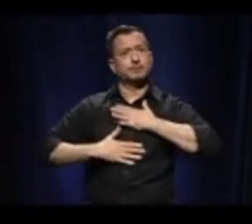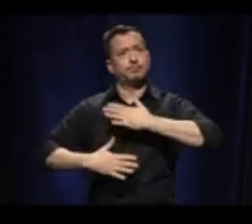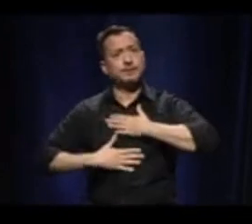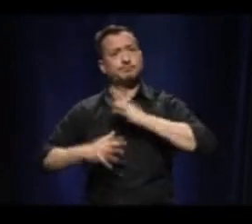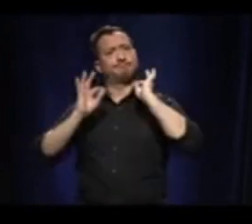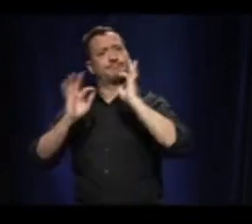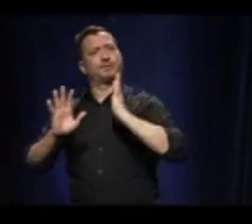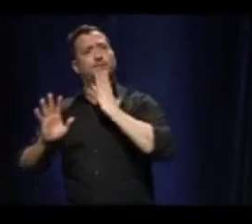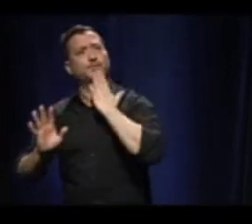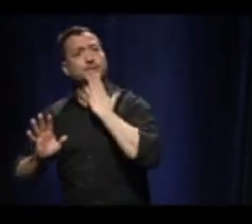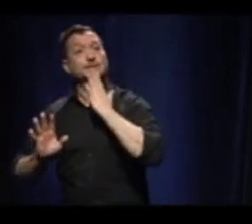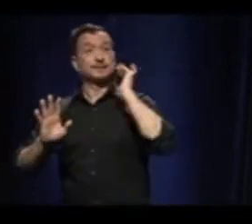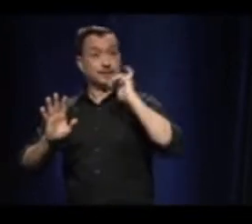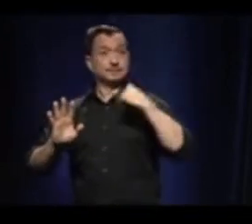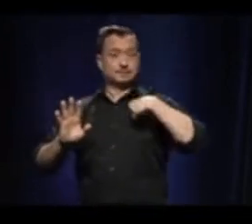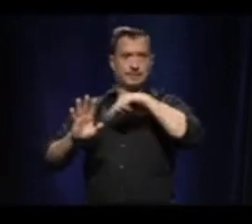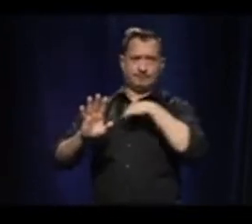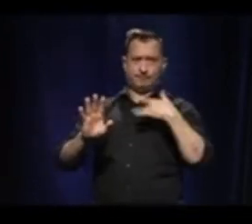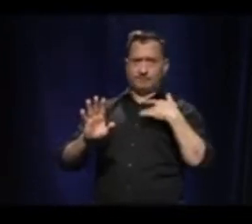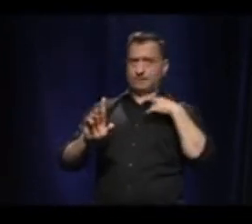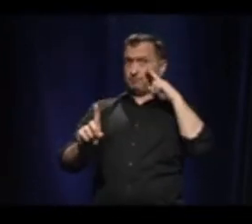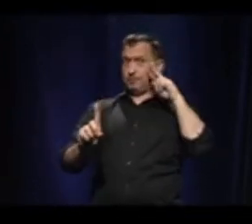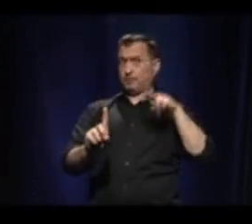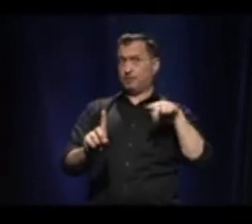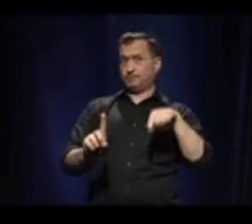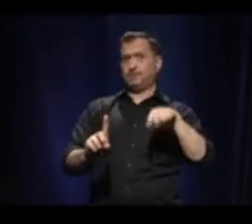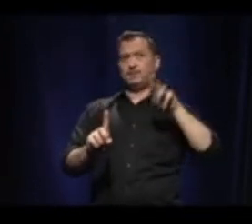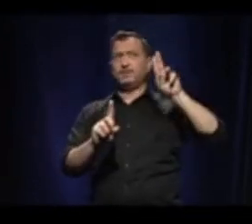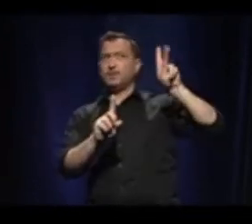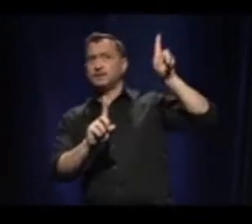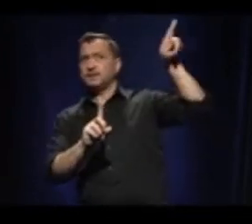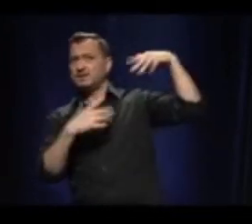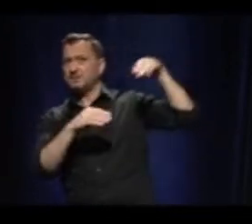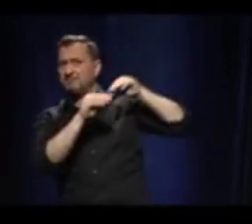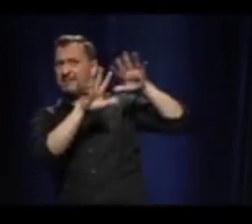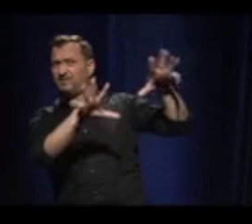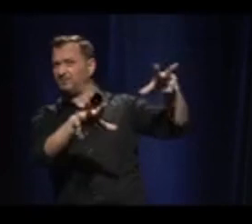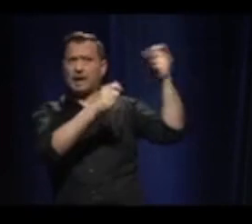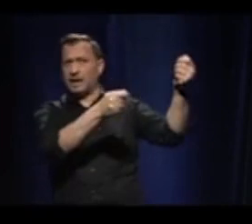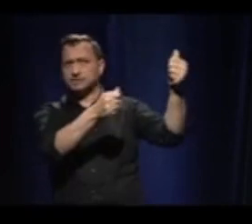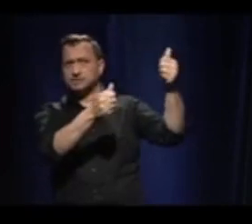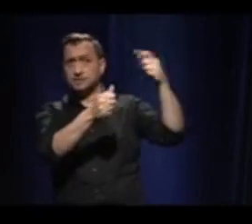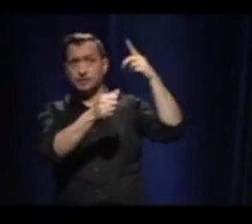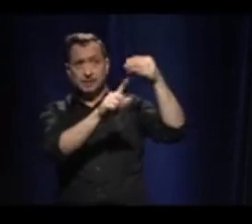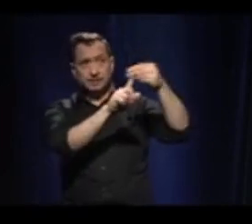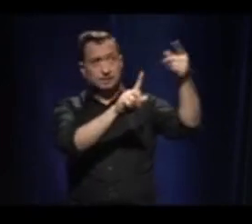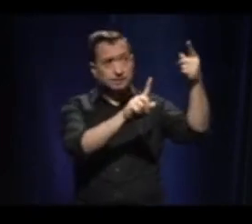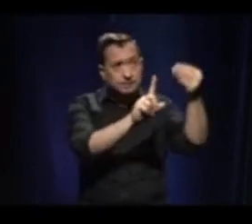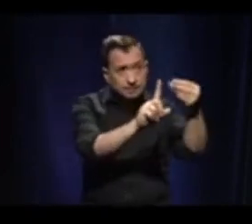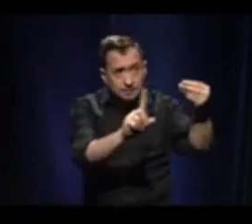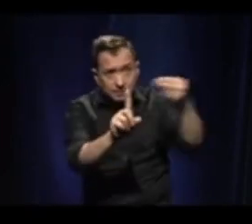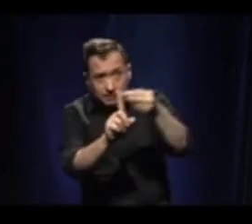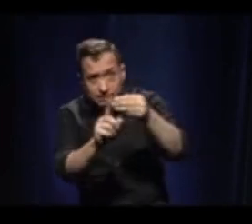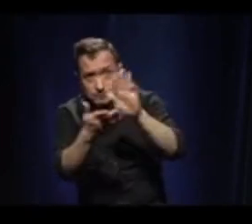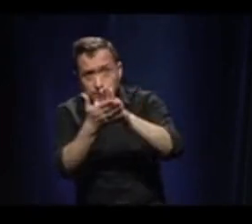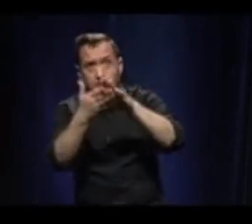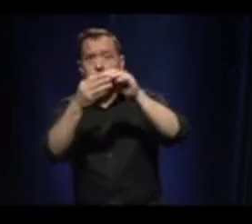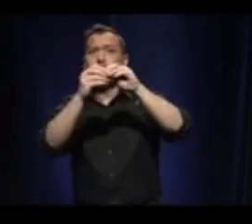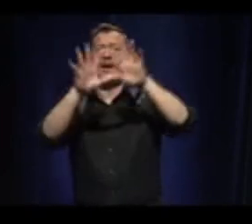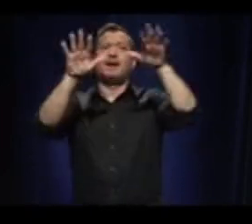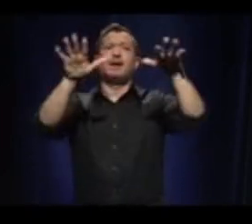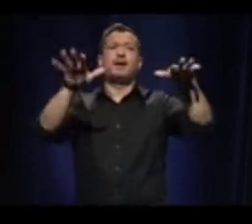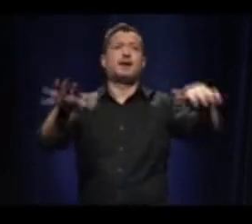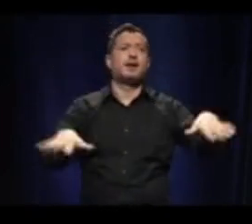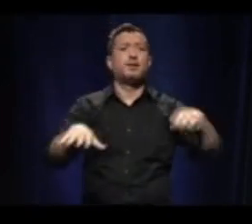context of the variants, which can transmit a lot in school, give outbreaks and also come to home. And we want to